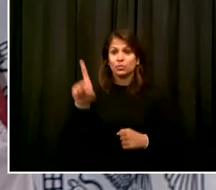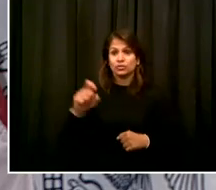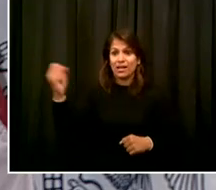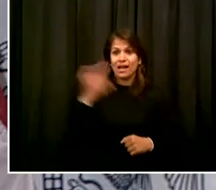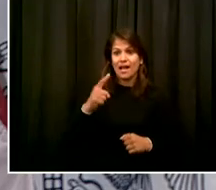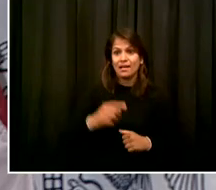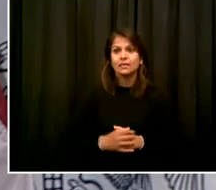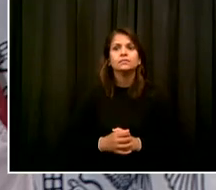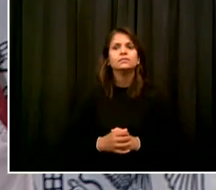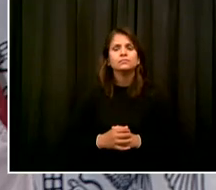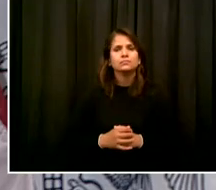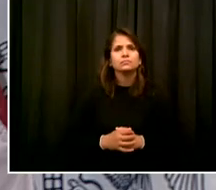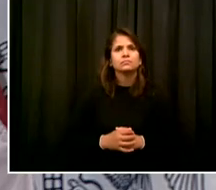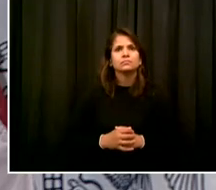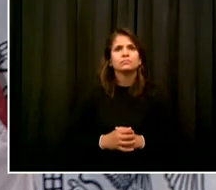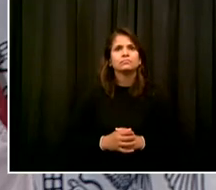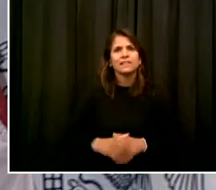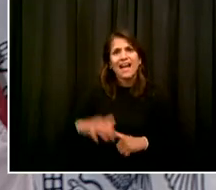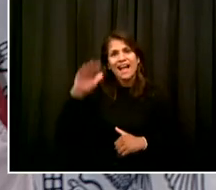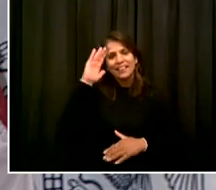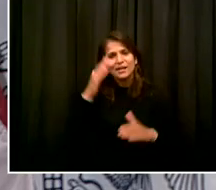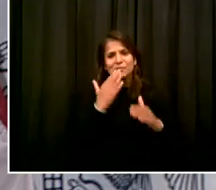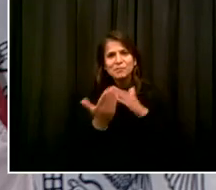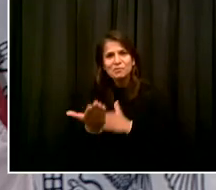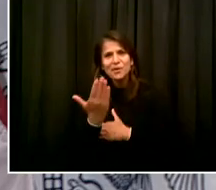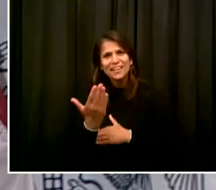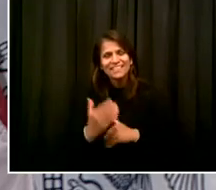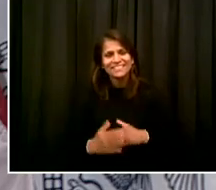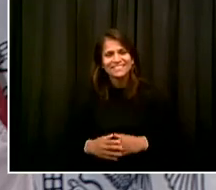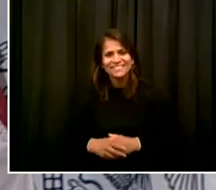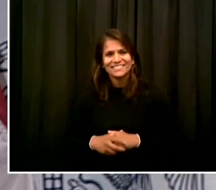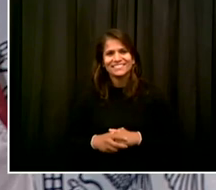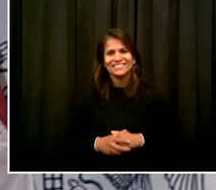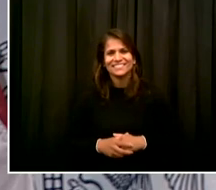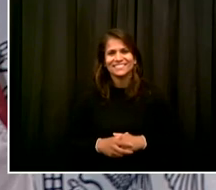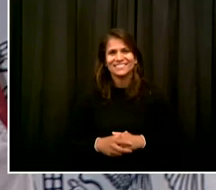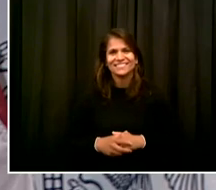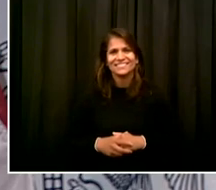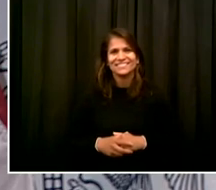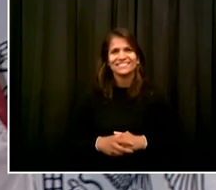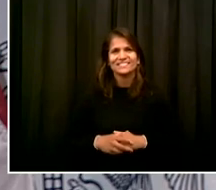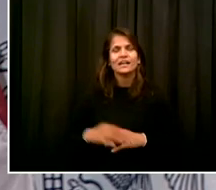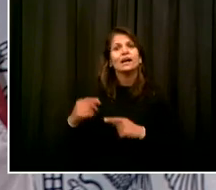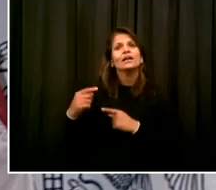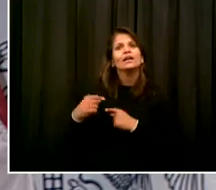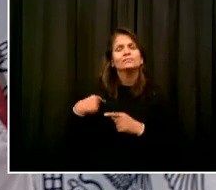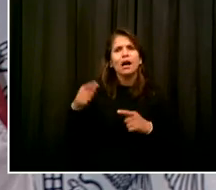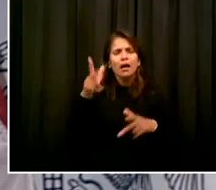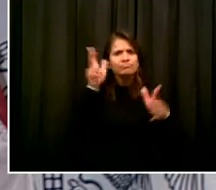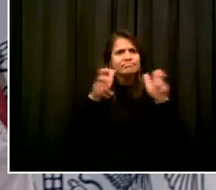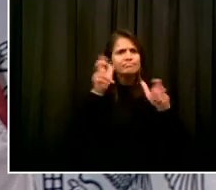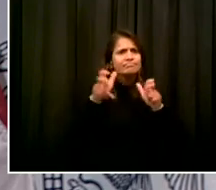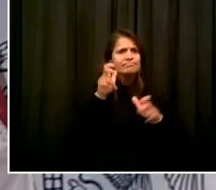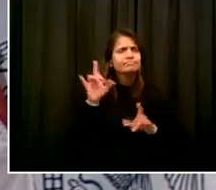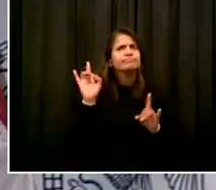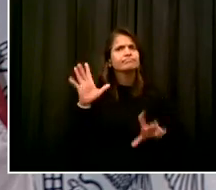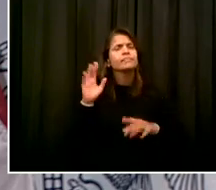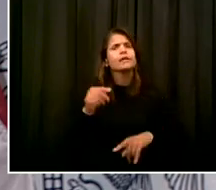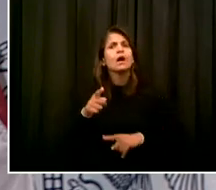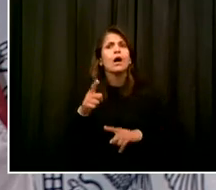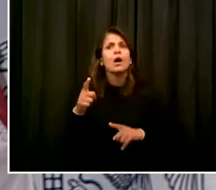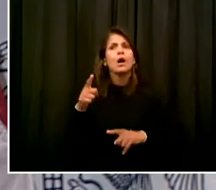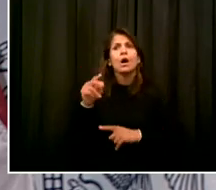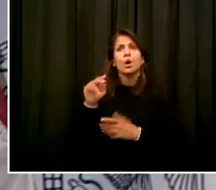Good morning, Mr. Mayor. We've been hearing for a long time now how much New York needs a bailout. You've also been a frequent